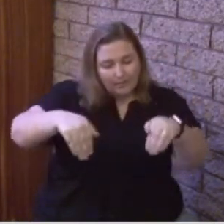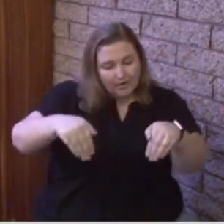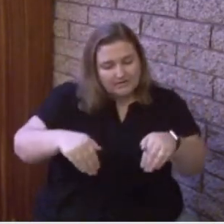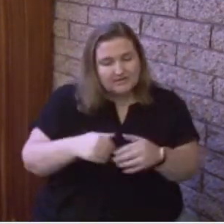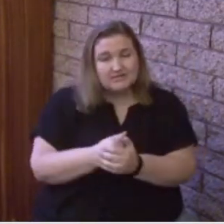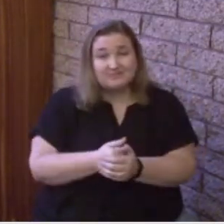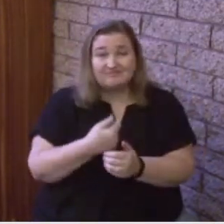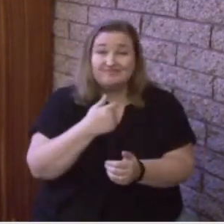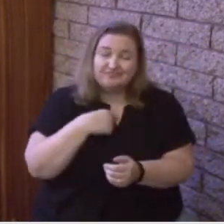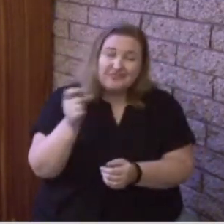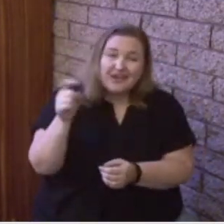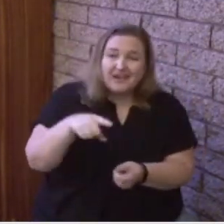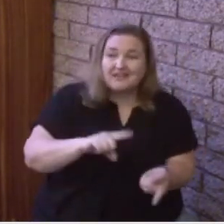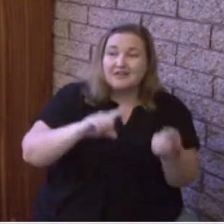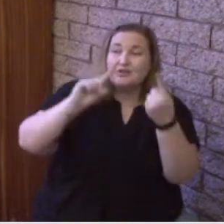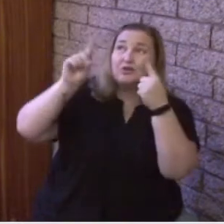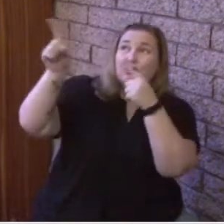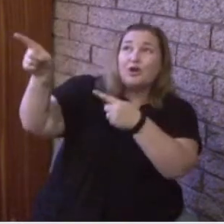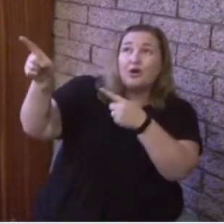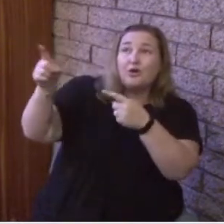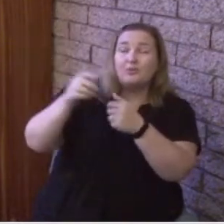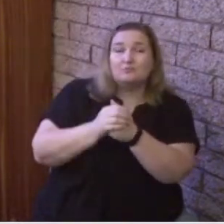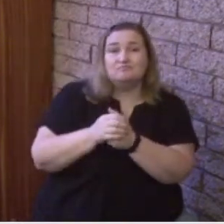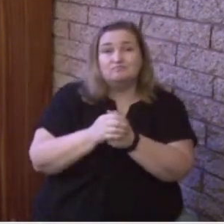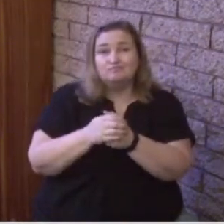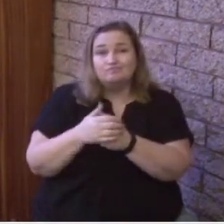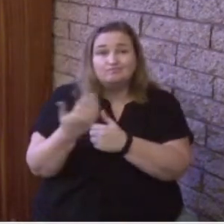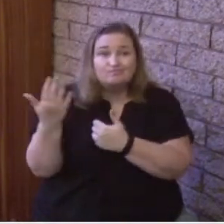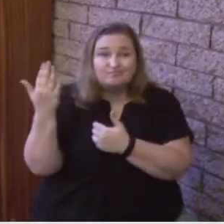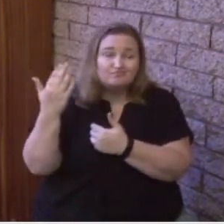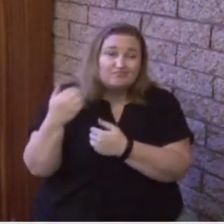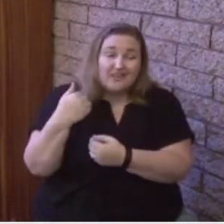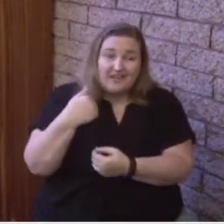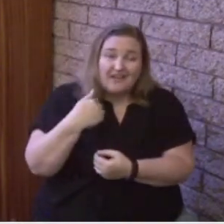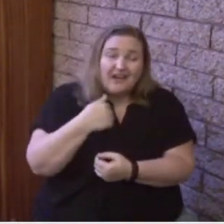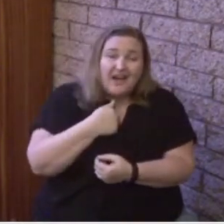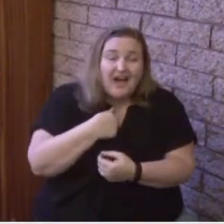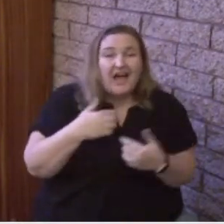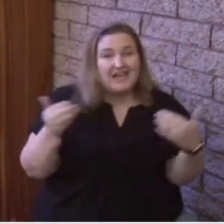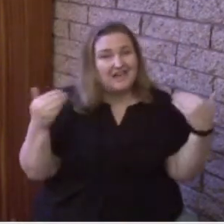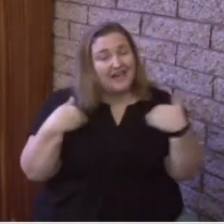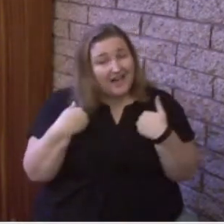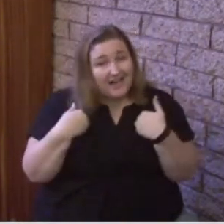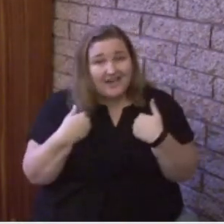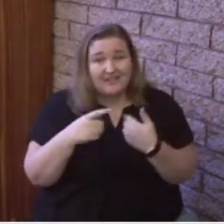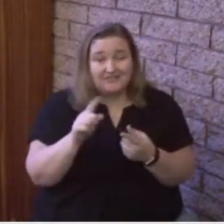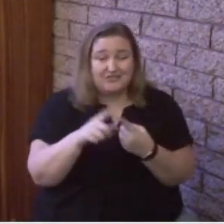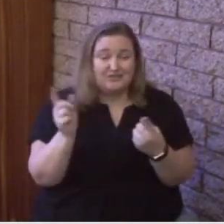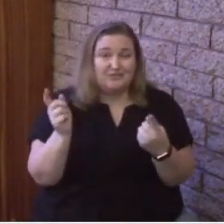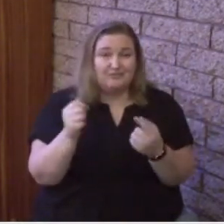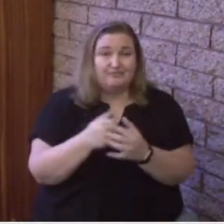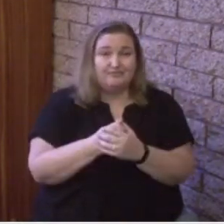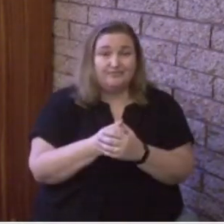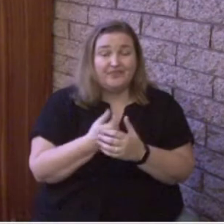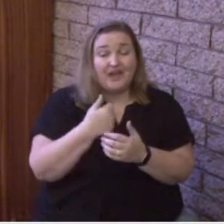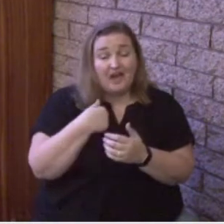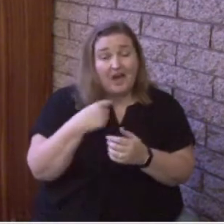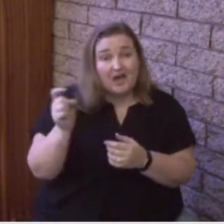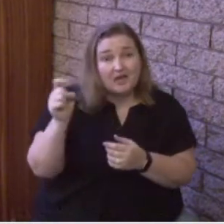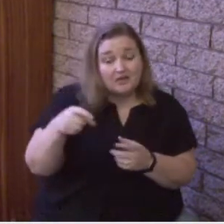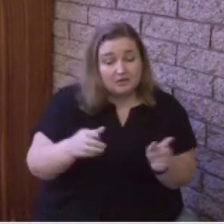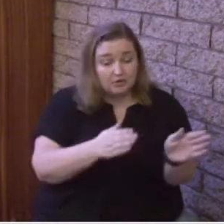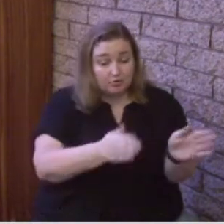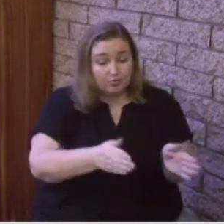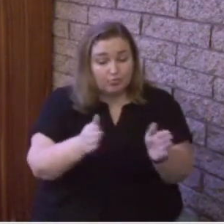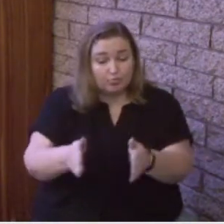back to my Father. I have to do that. Why? So that I prepare a place for you and while that, I'm not going to